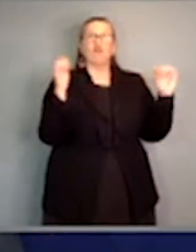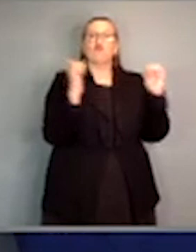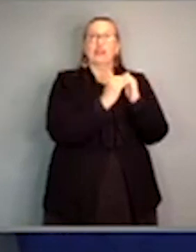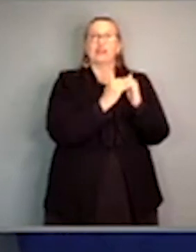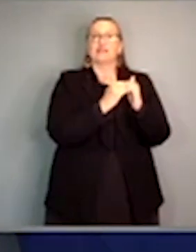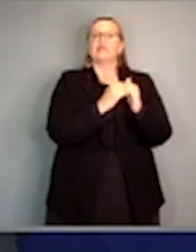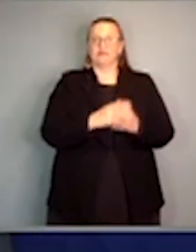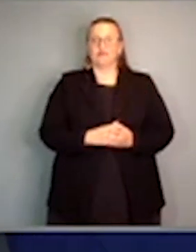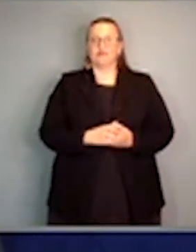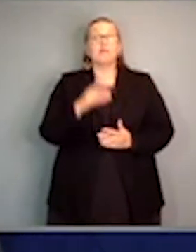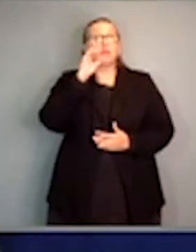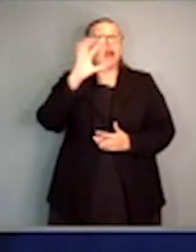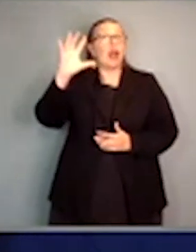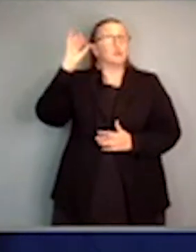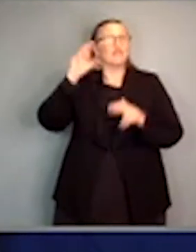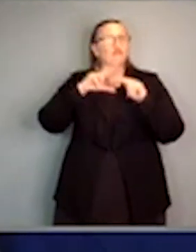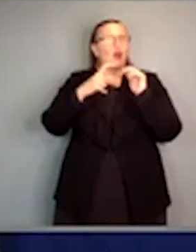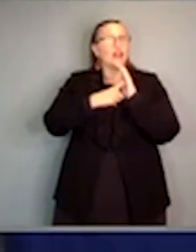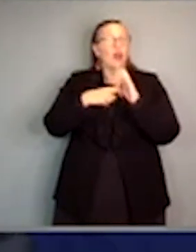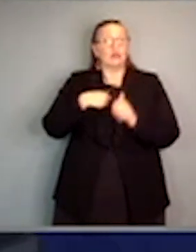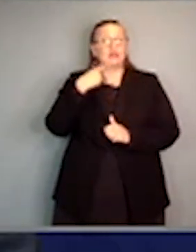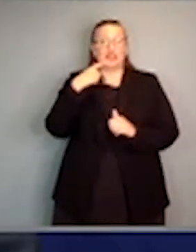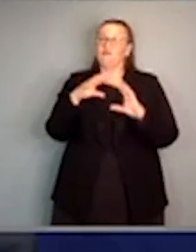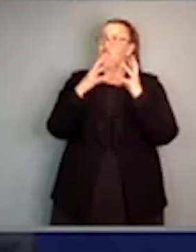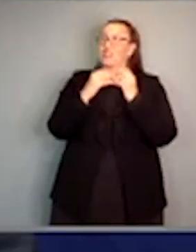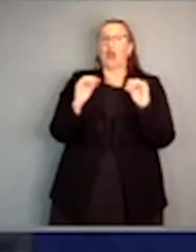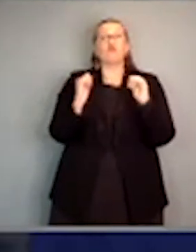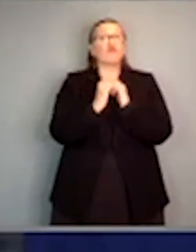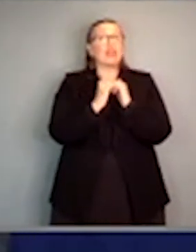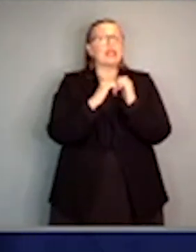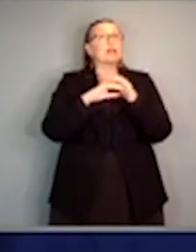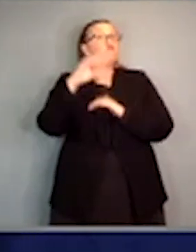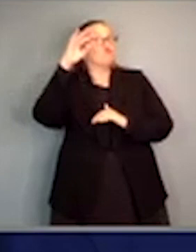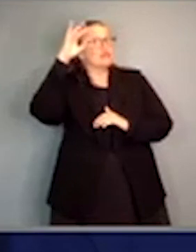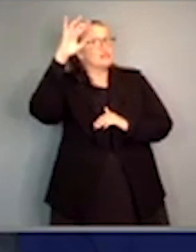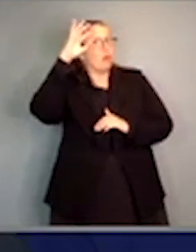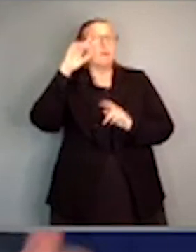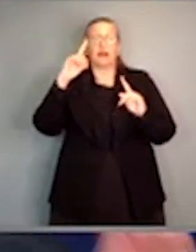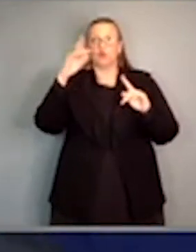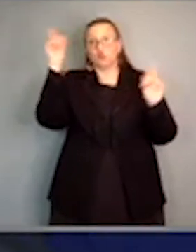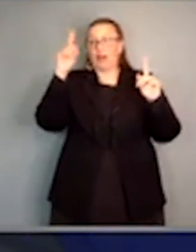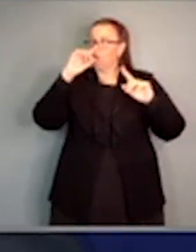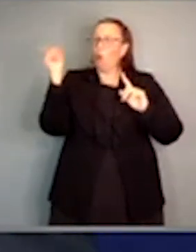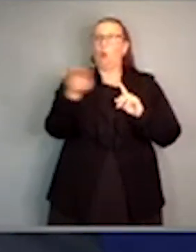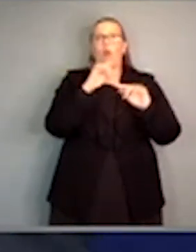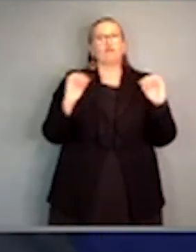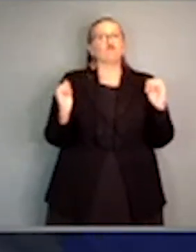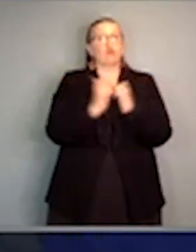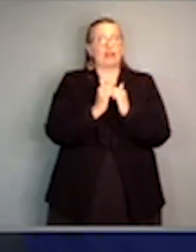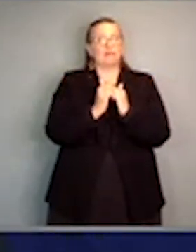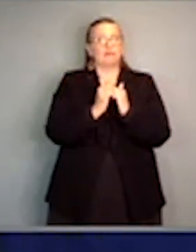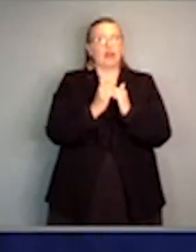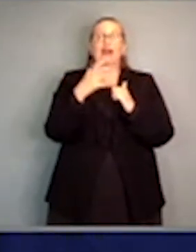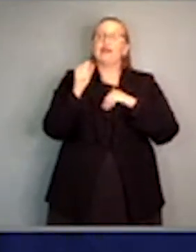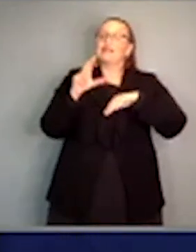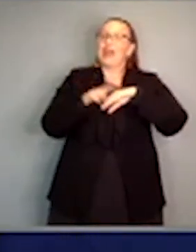last week. And today, it was confirmed and fully agreed the national plan, that pathway that takes us to the